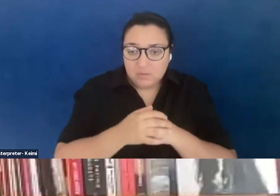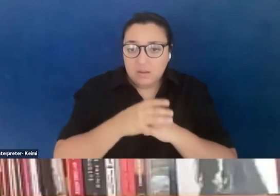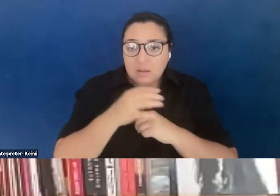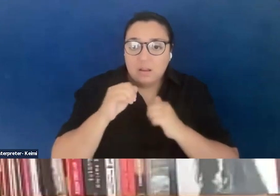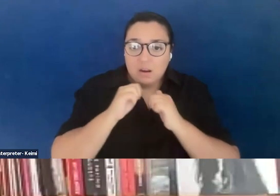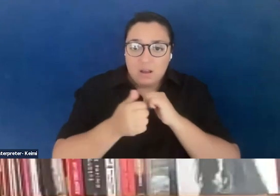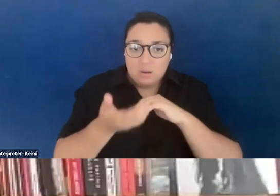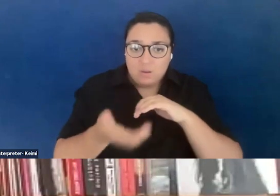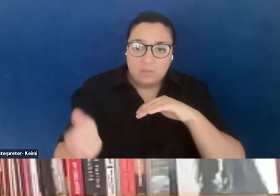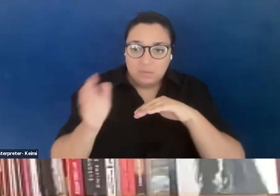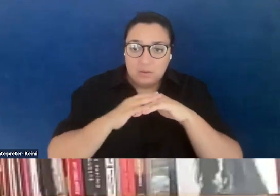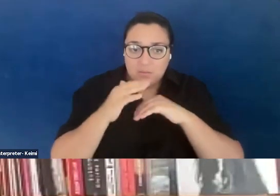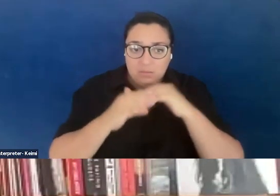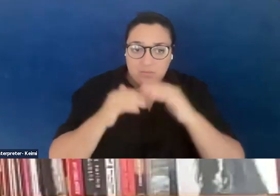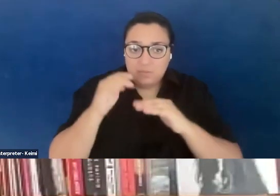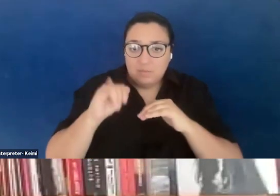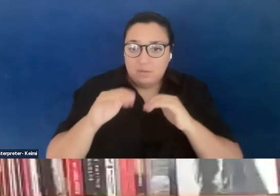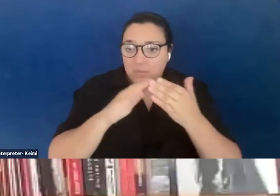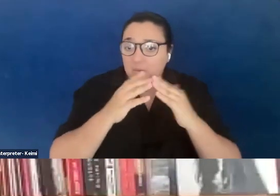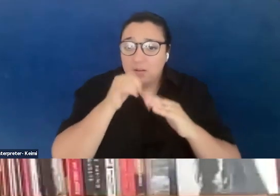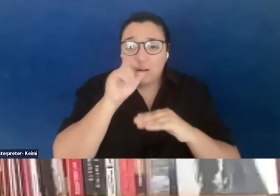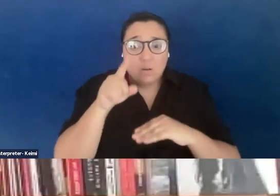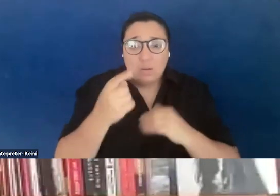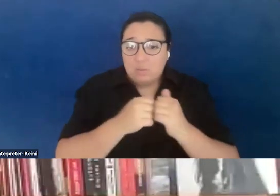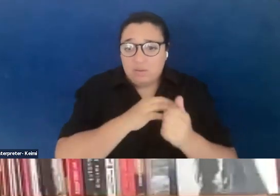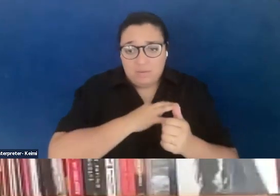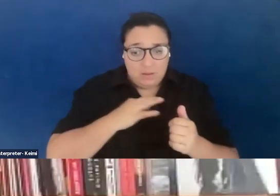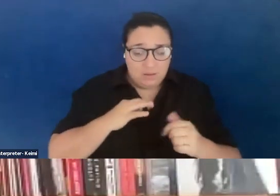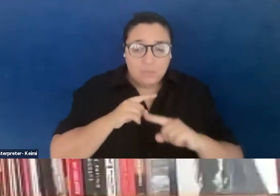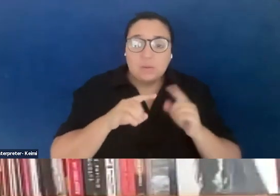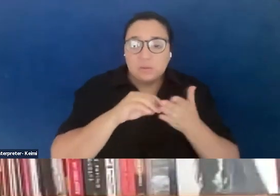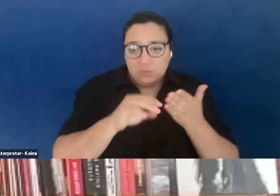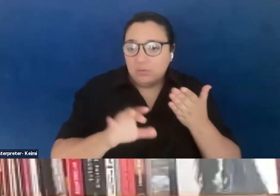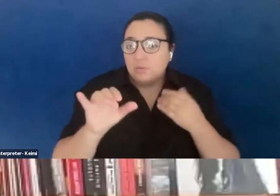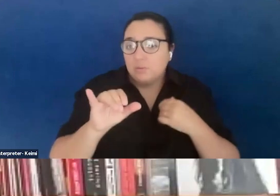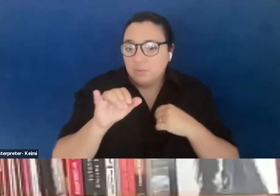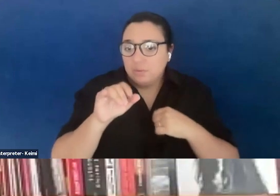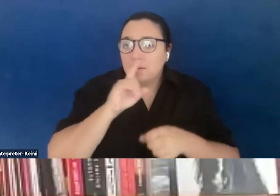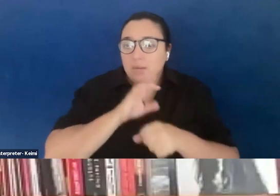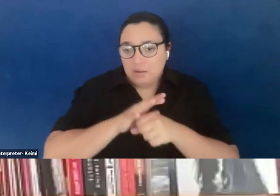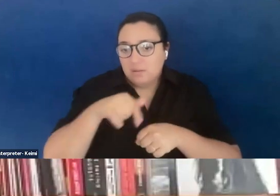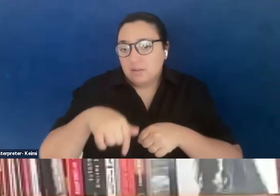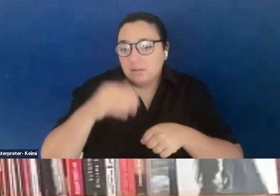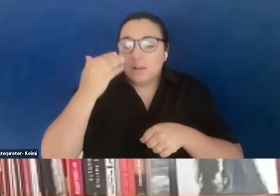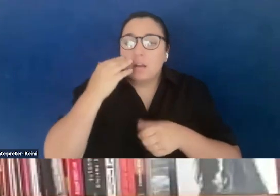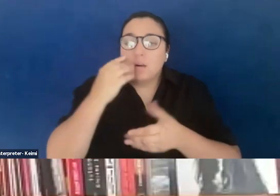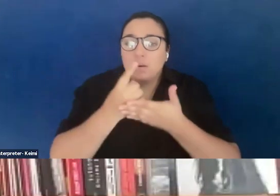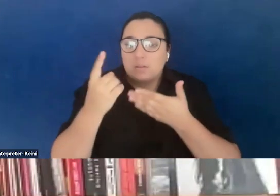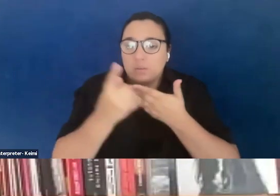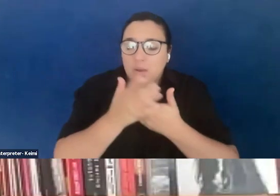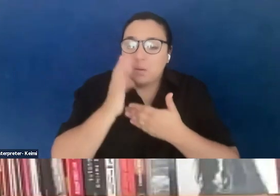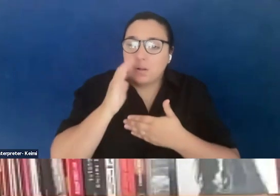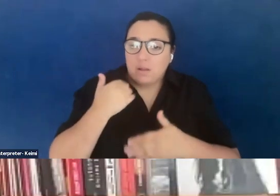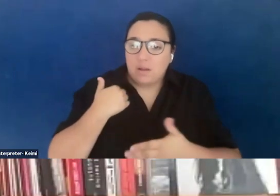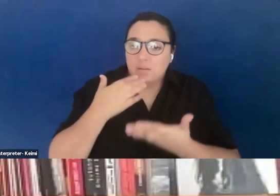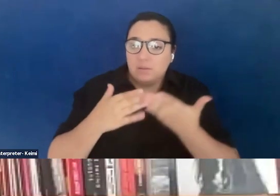community with not just faculty, but students who are committed to this. I know next week, I we have